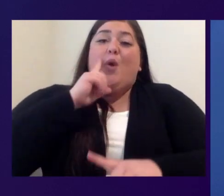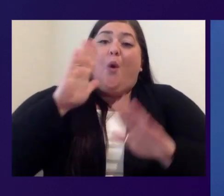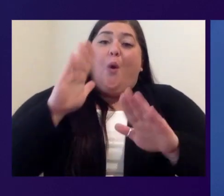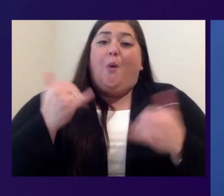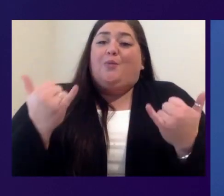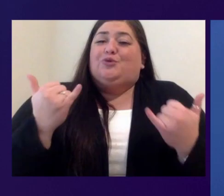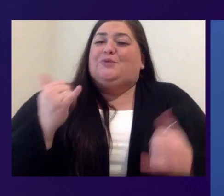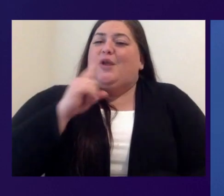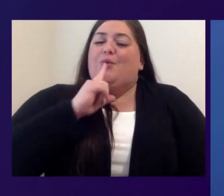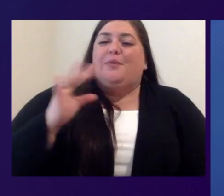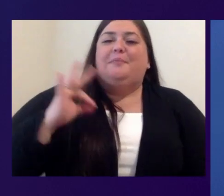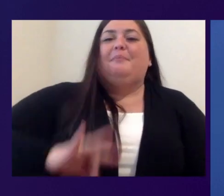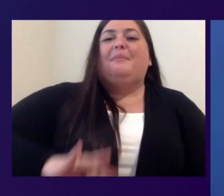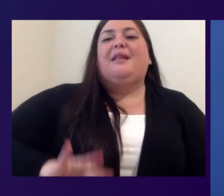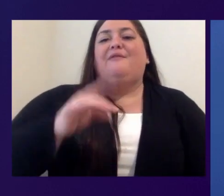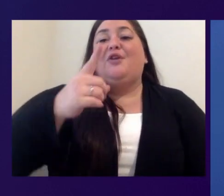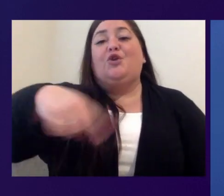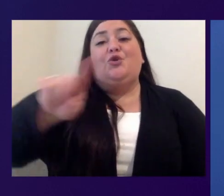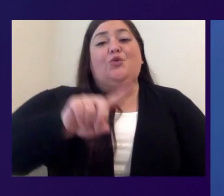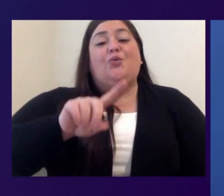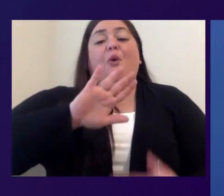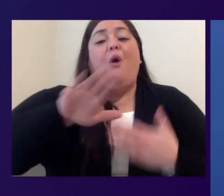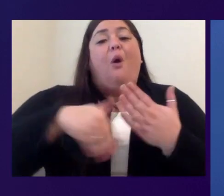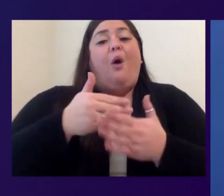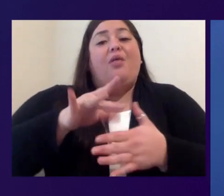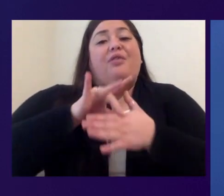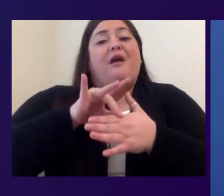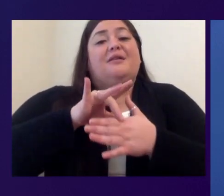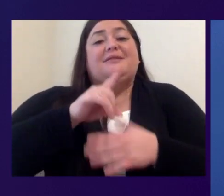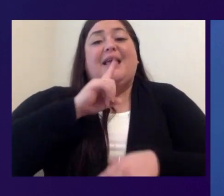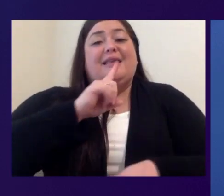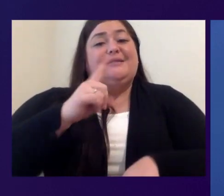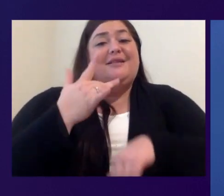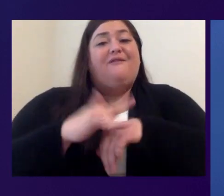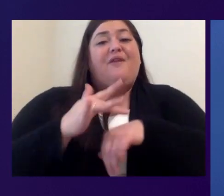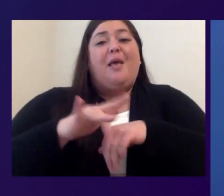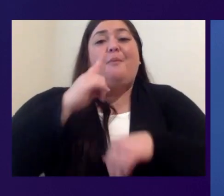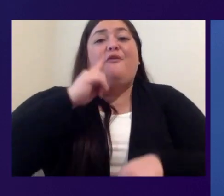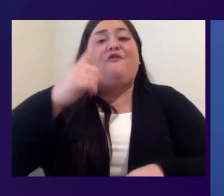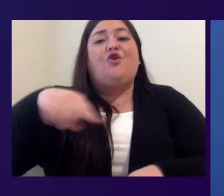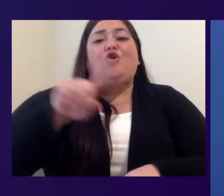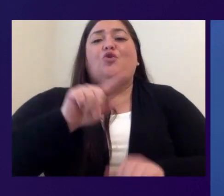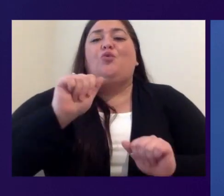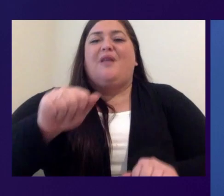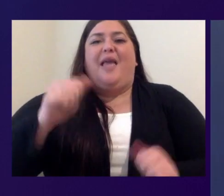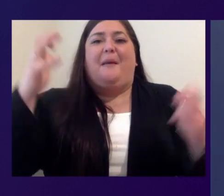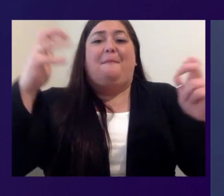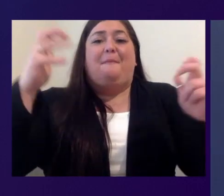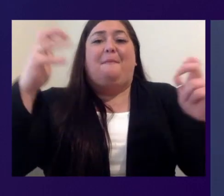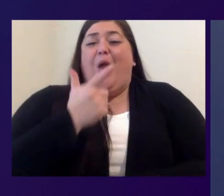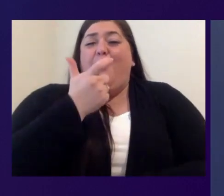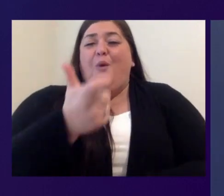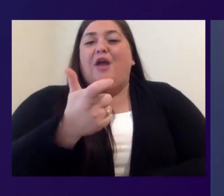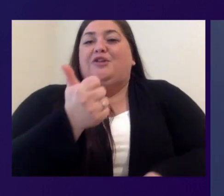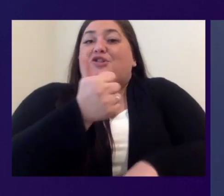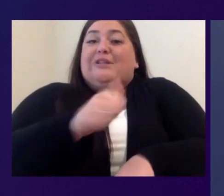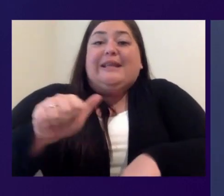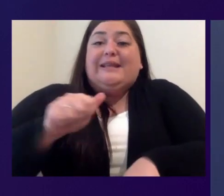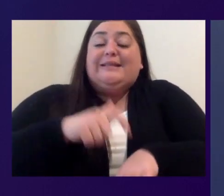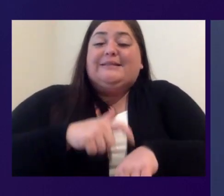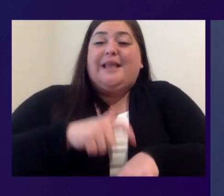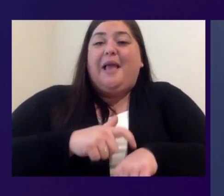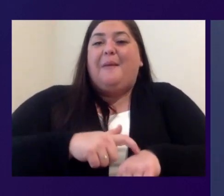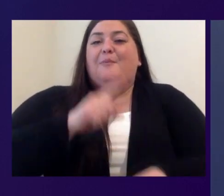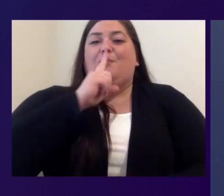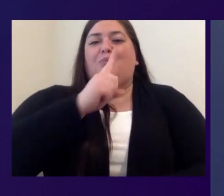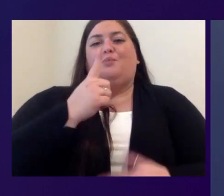We'll have all of this content available for you on demand so you can come back and watch it at any time. And we appreciate